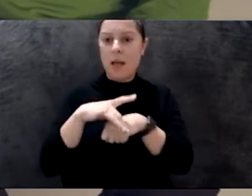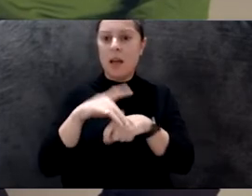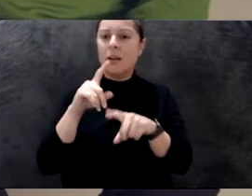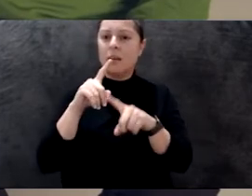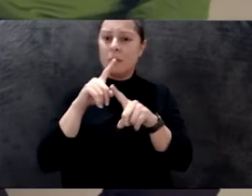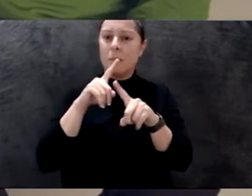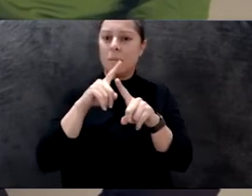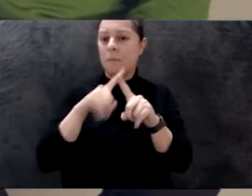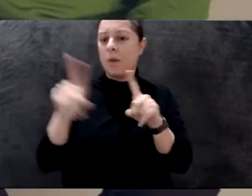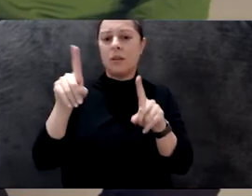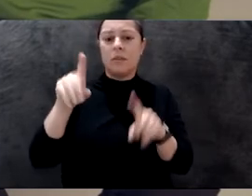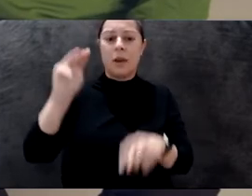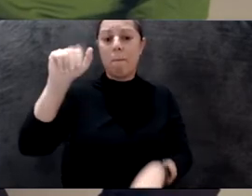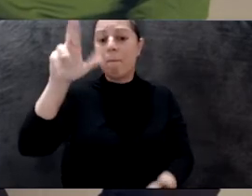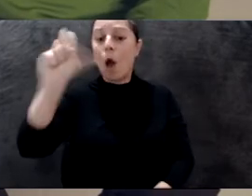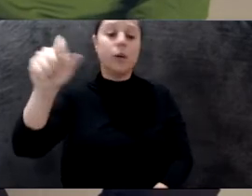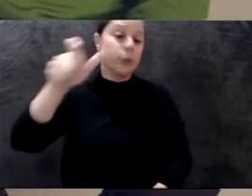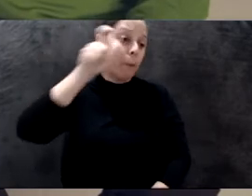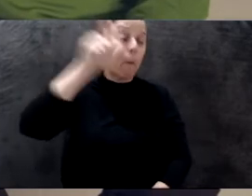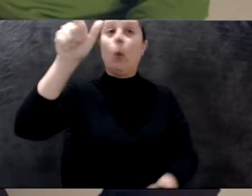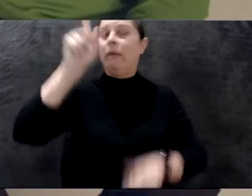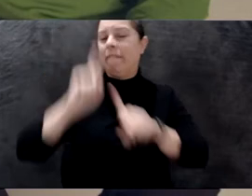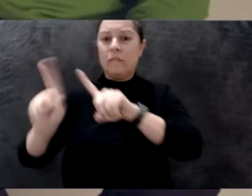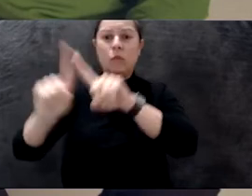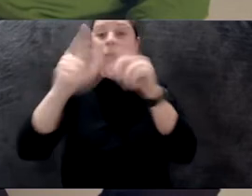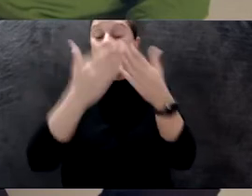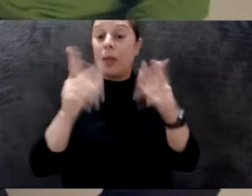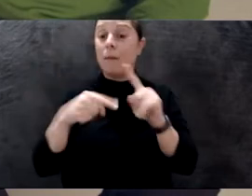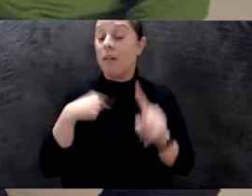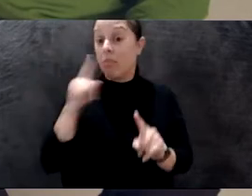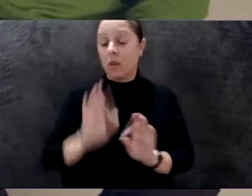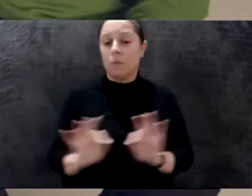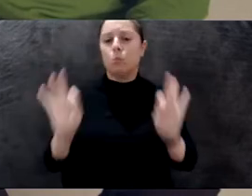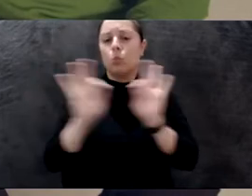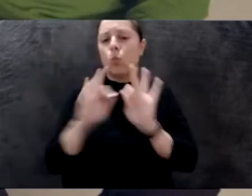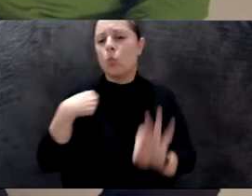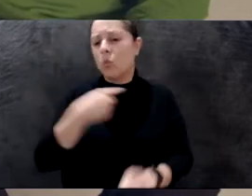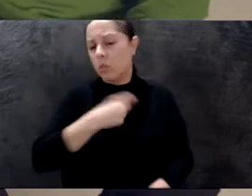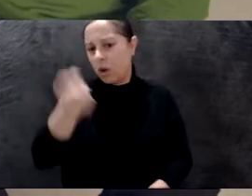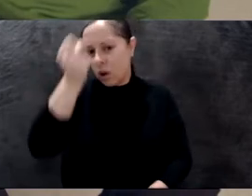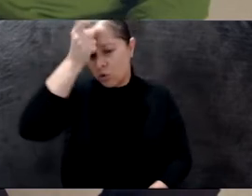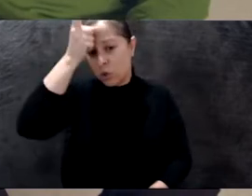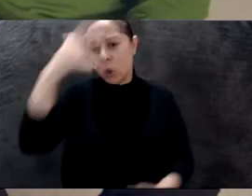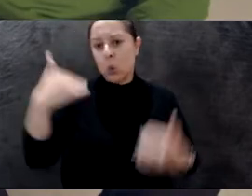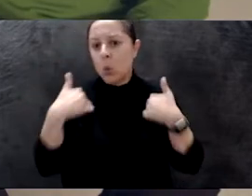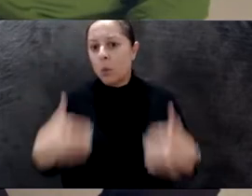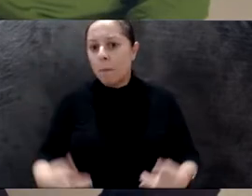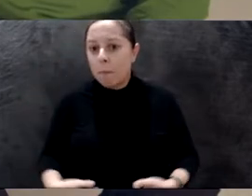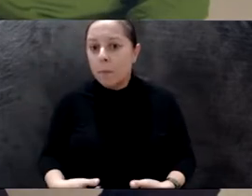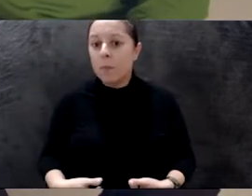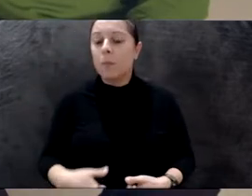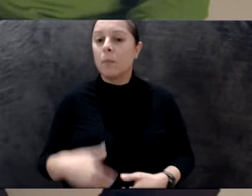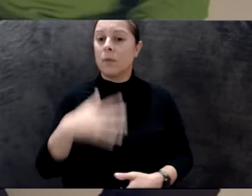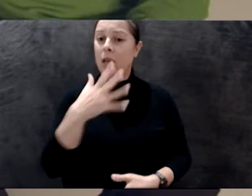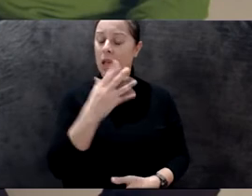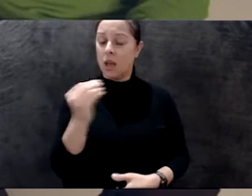that, that approach. Well, well, I think it's crucial that we understand that humans at this, at this stage, we are, we need